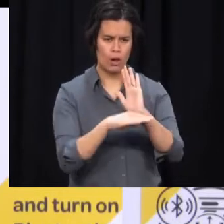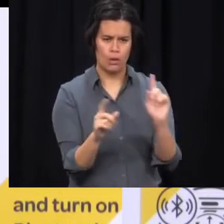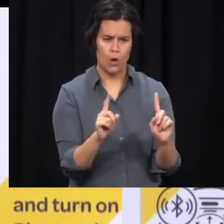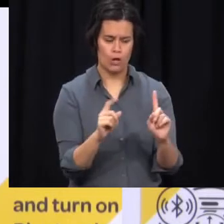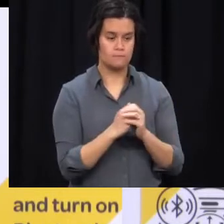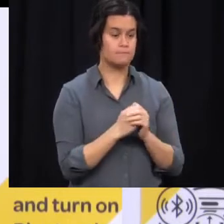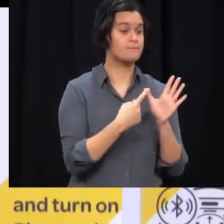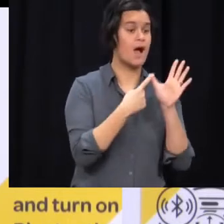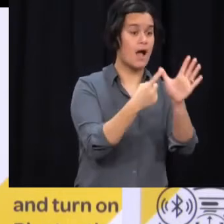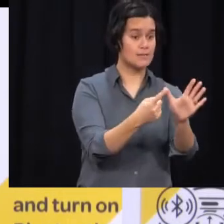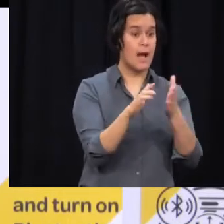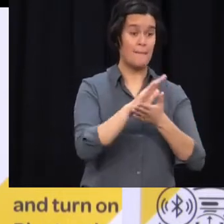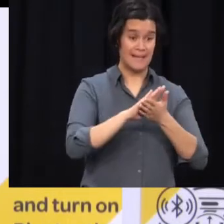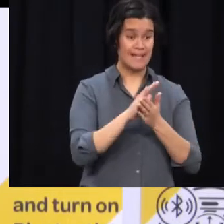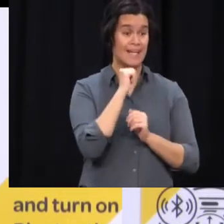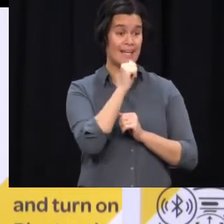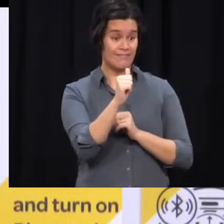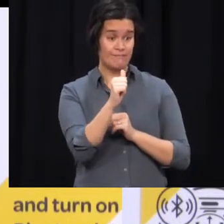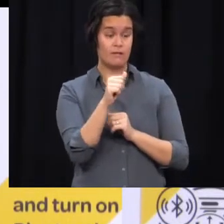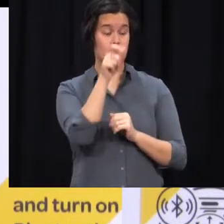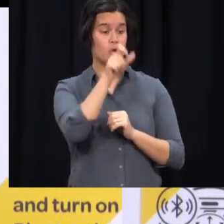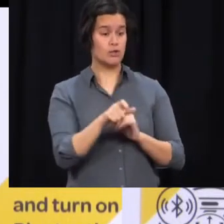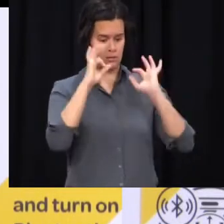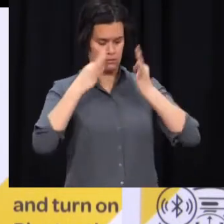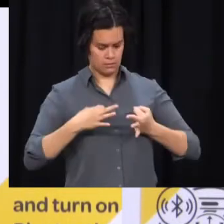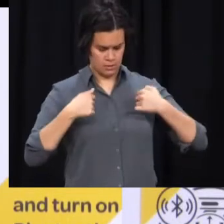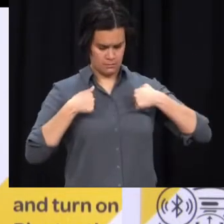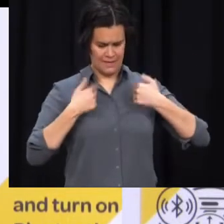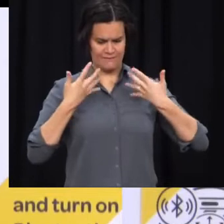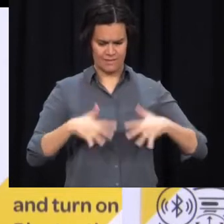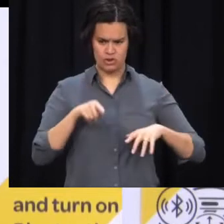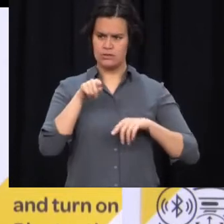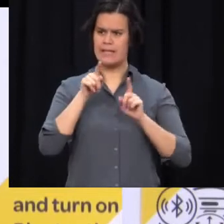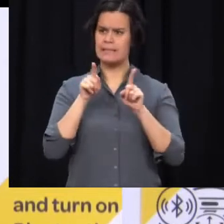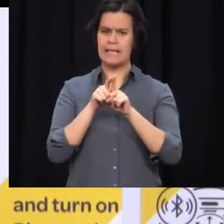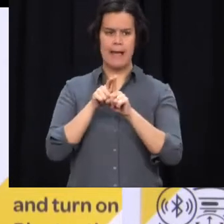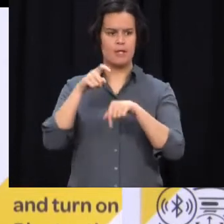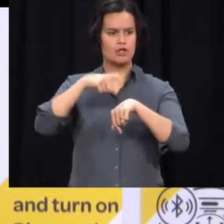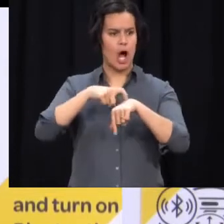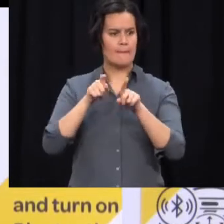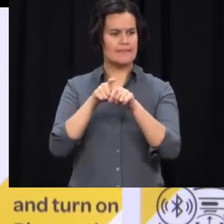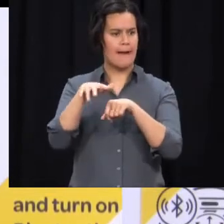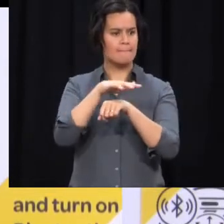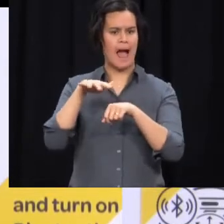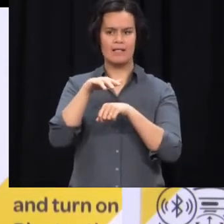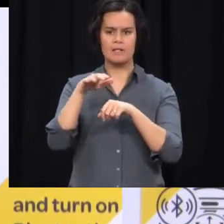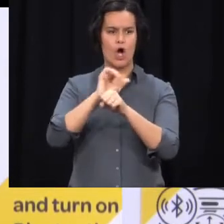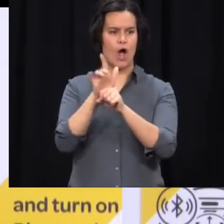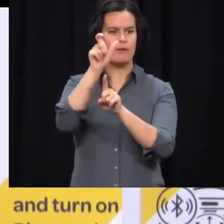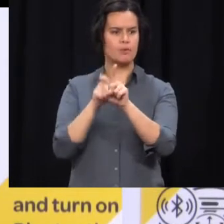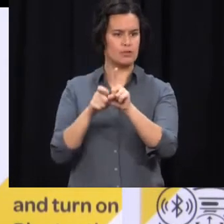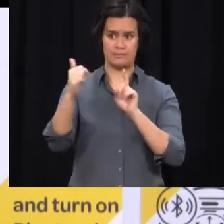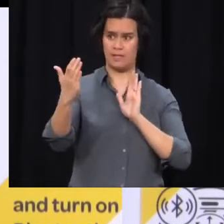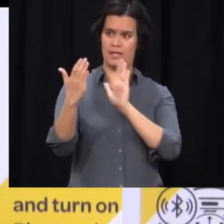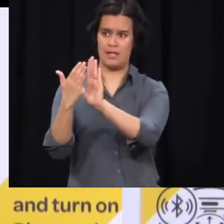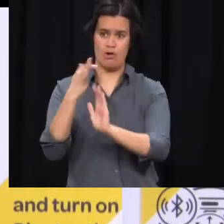risk. So this is one of the ways also that we can avoid potential spread within